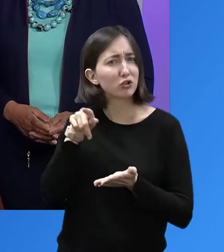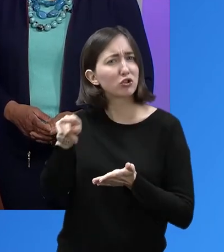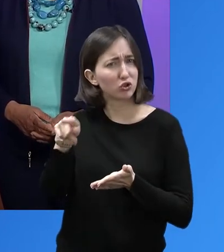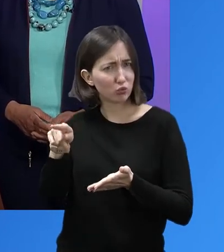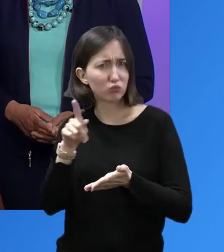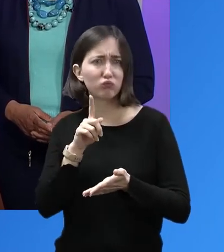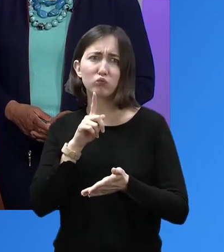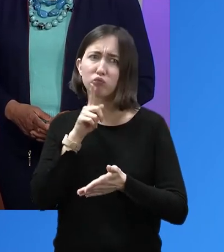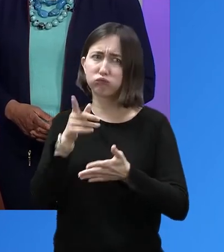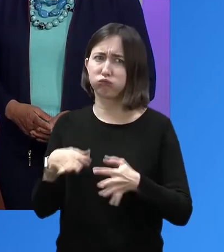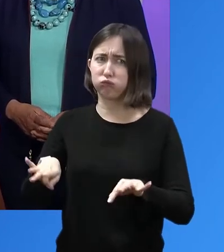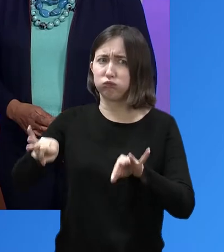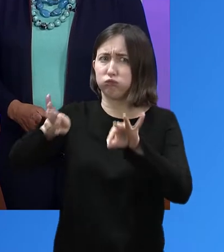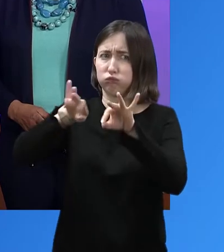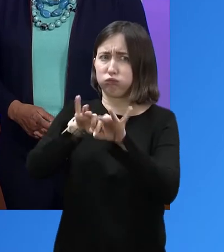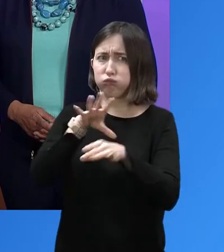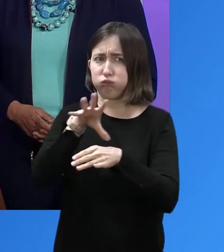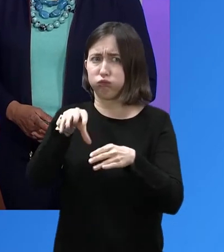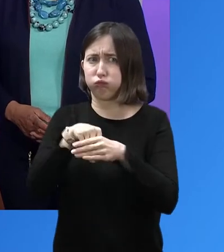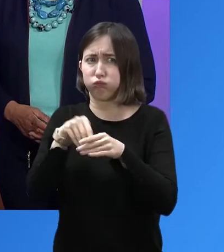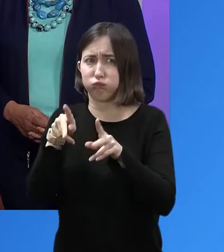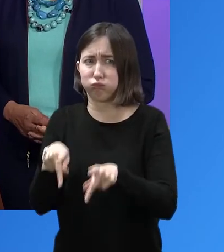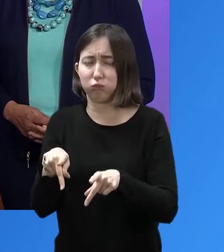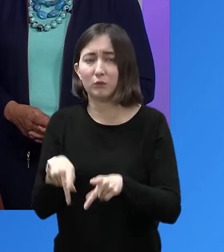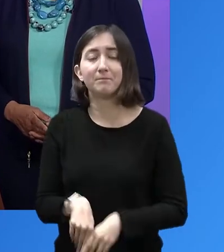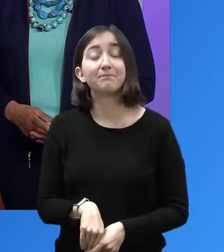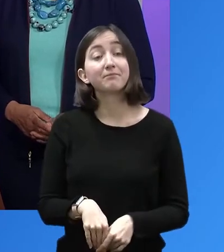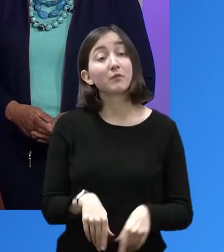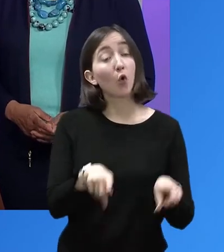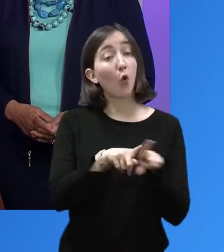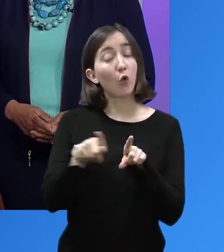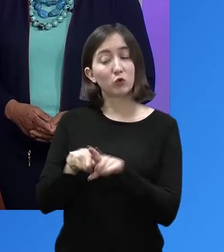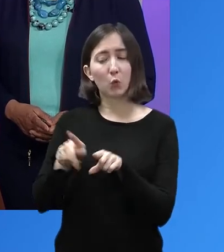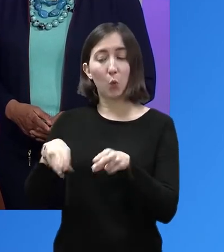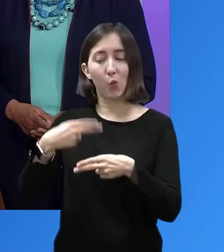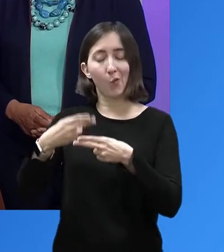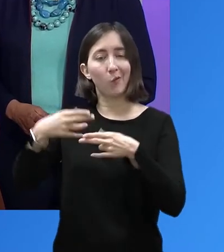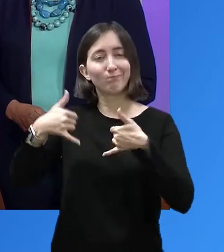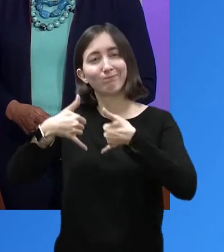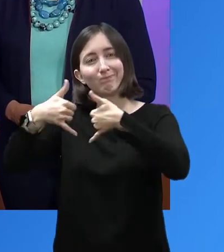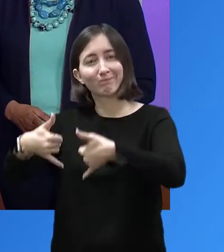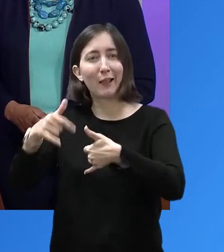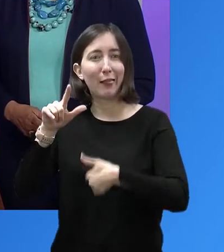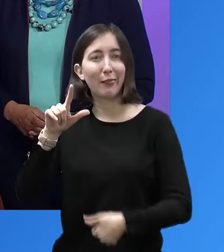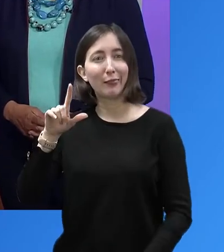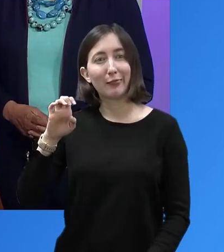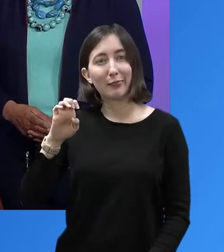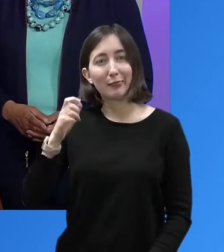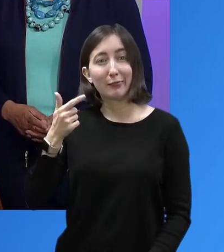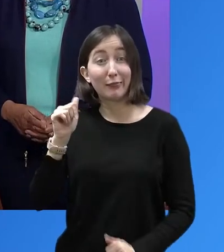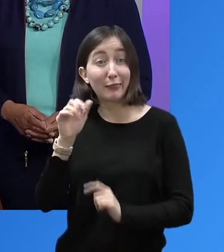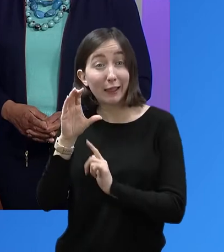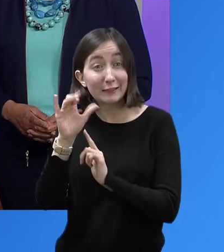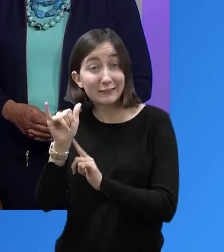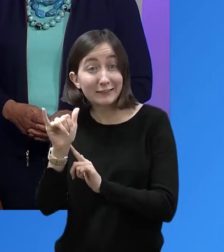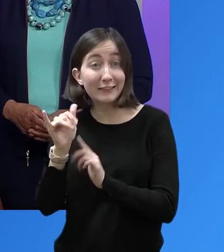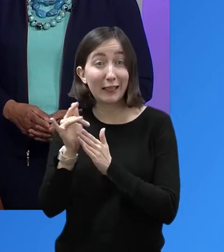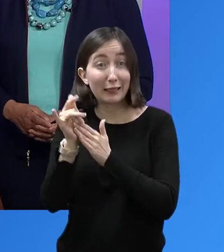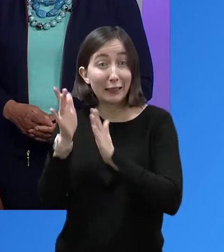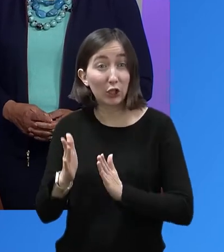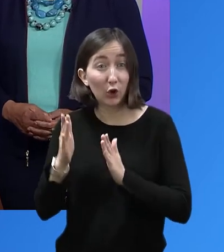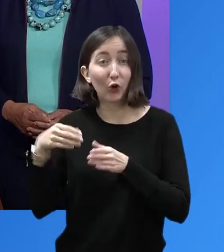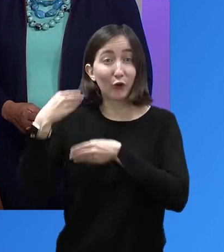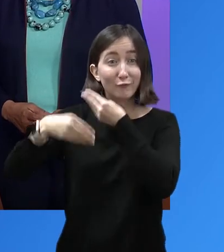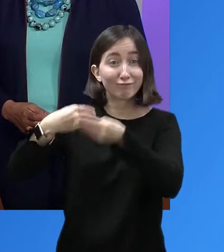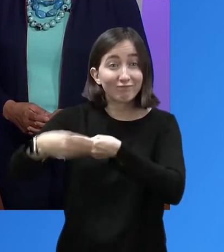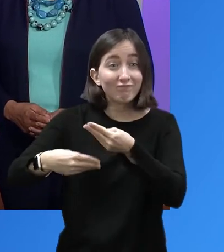also named her as one of 2013's legacy leaders. Ms. Barrera has served on many national, state, and local boards,